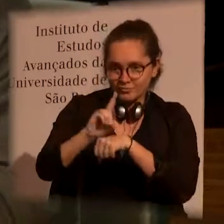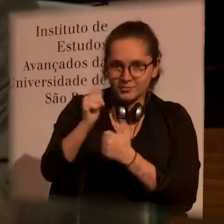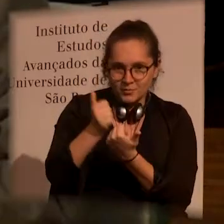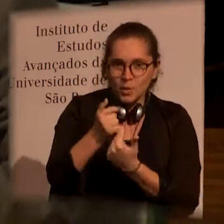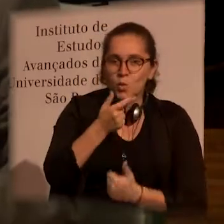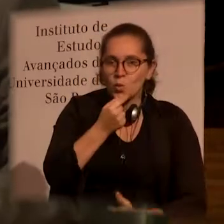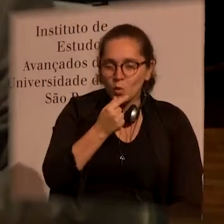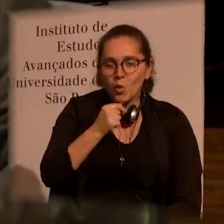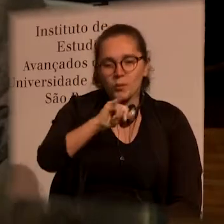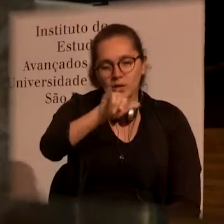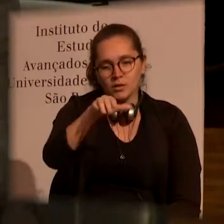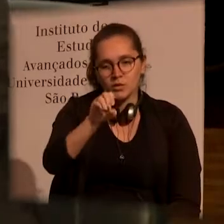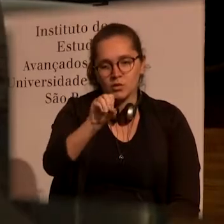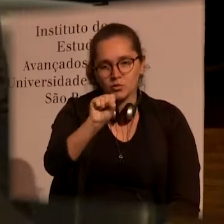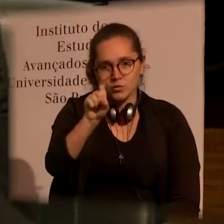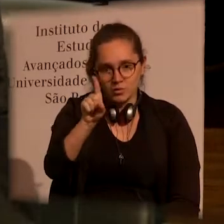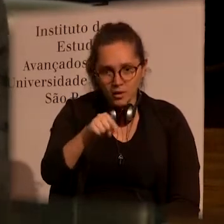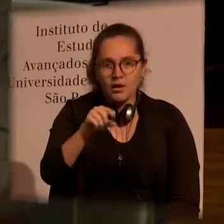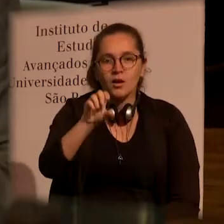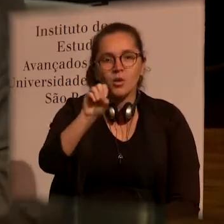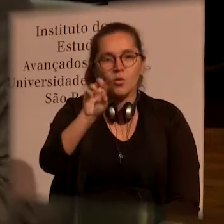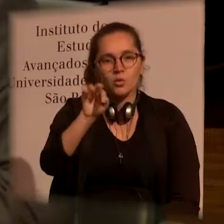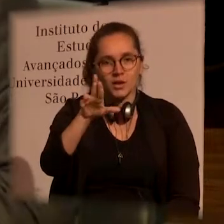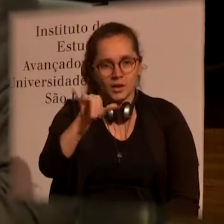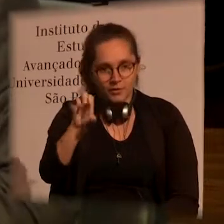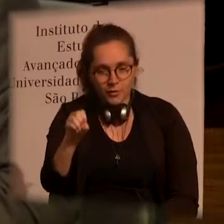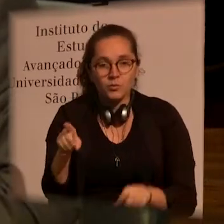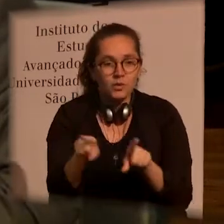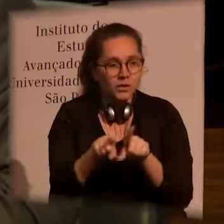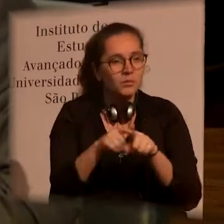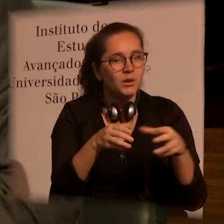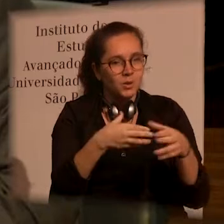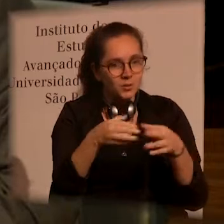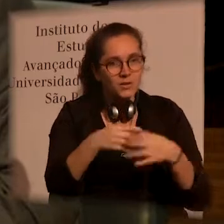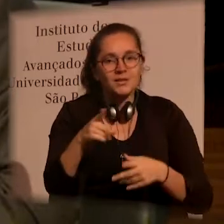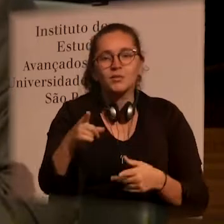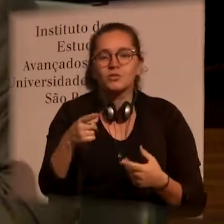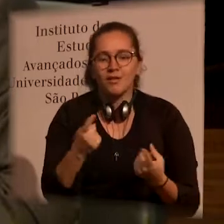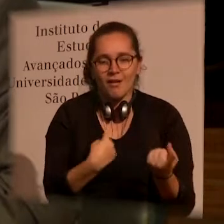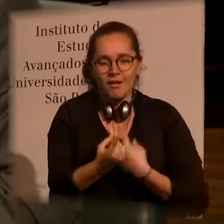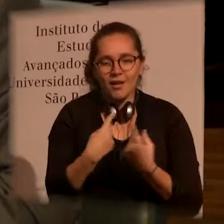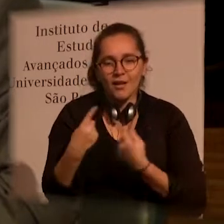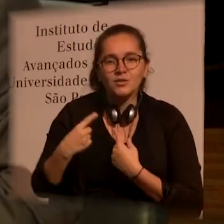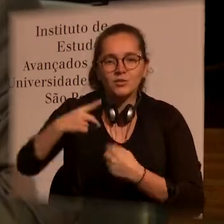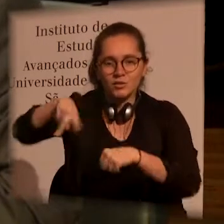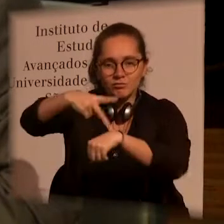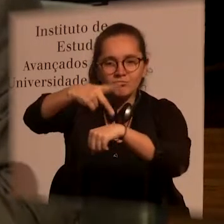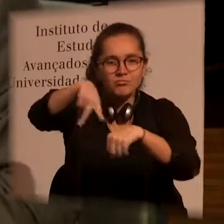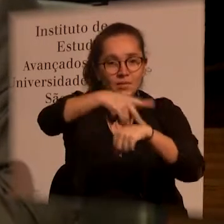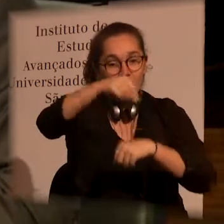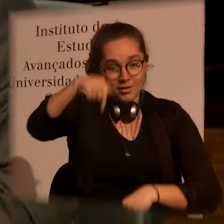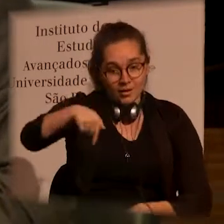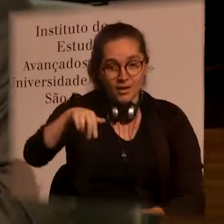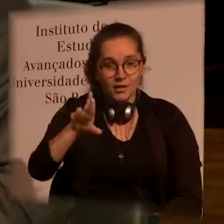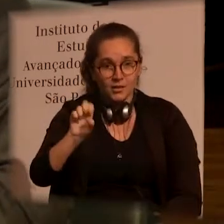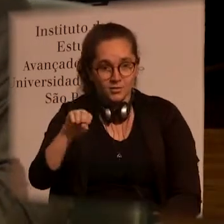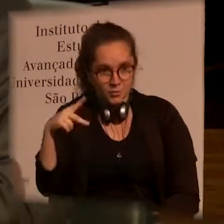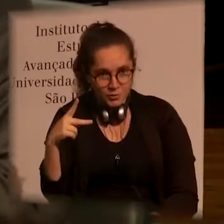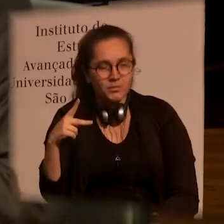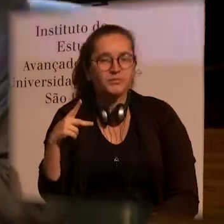director, Professor Costa Jr., and in the name of the Commission of International Affairs of this